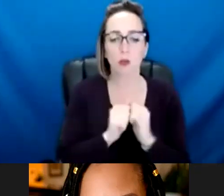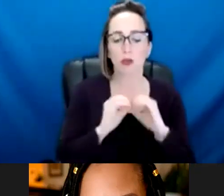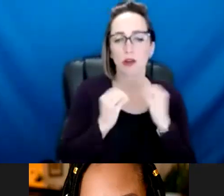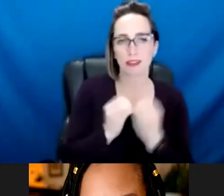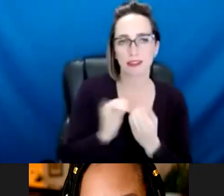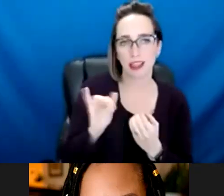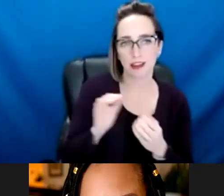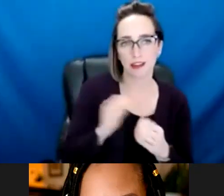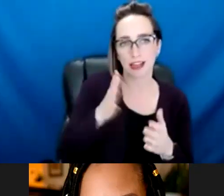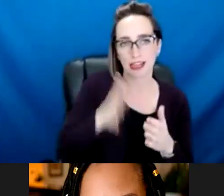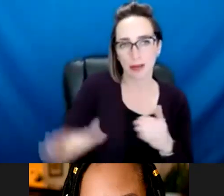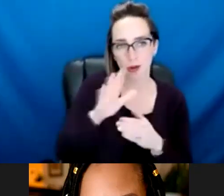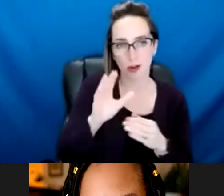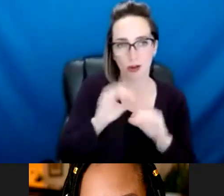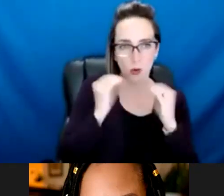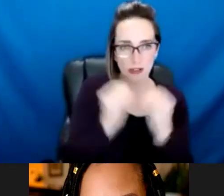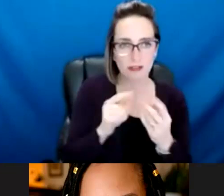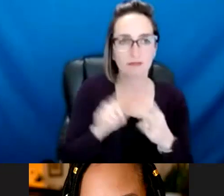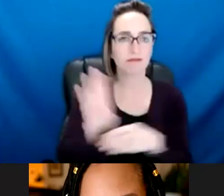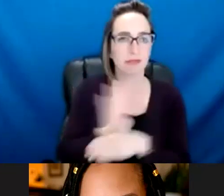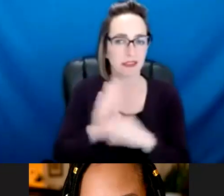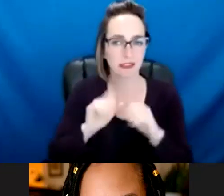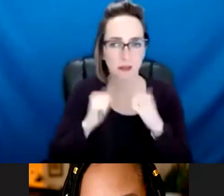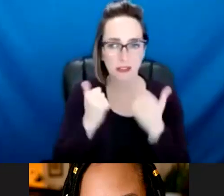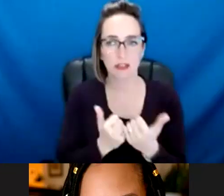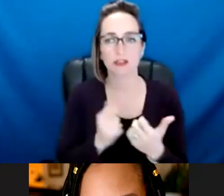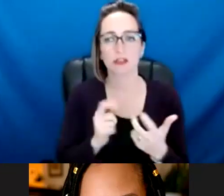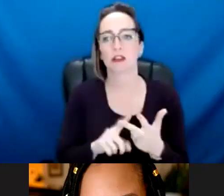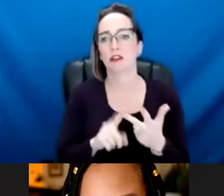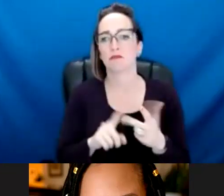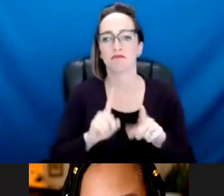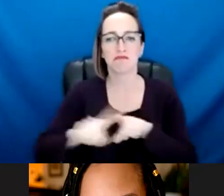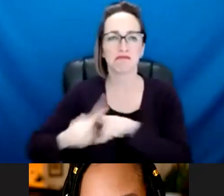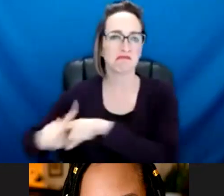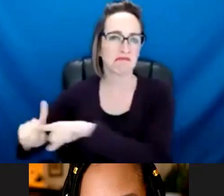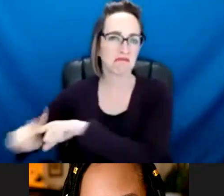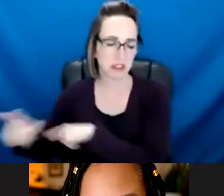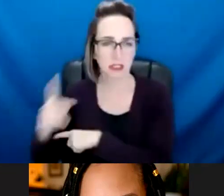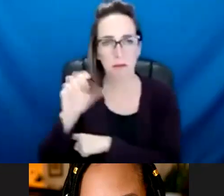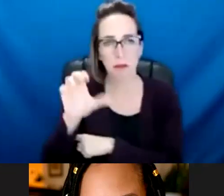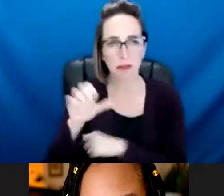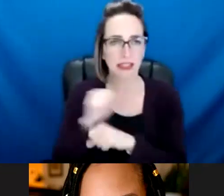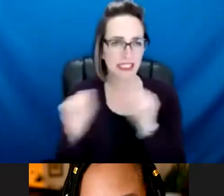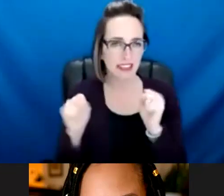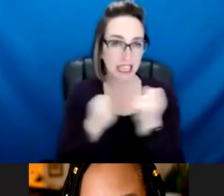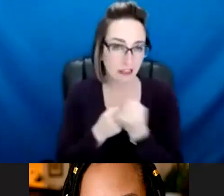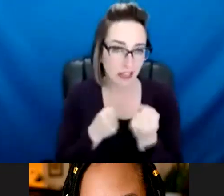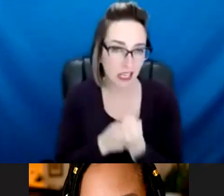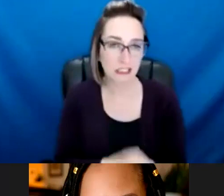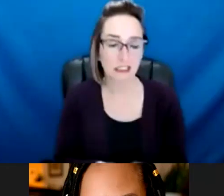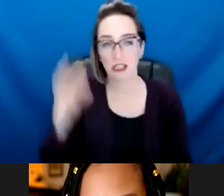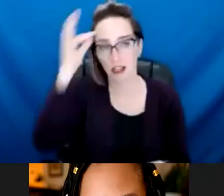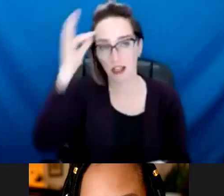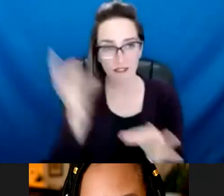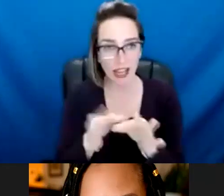orgs, business associations, uh, organizers, BIPOC community, public safety advocates, faith communities,